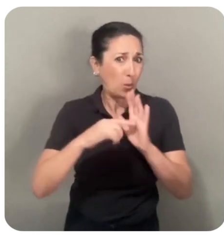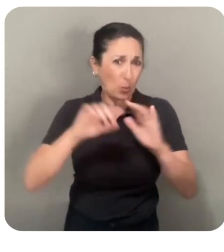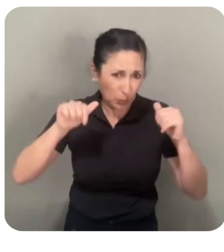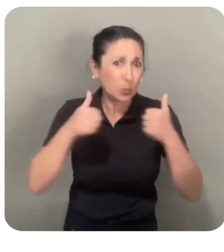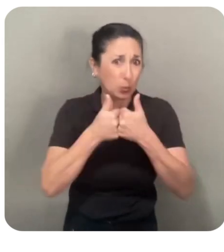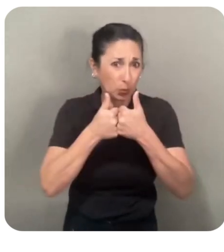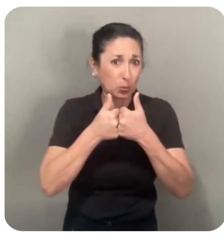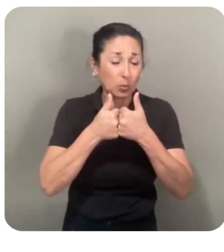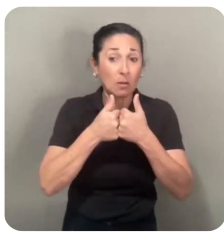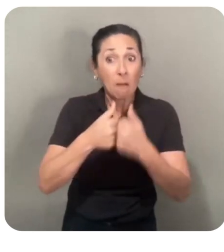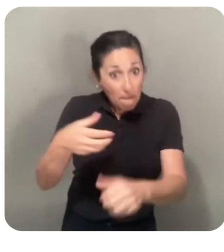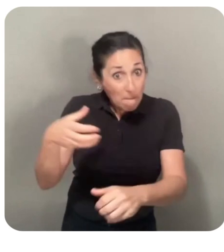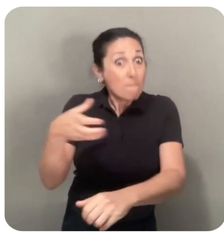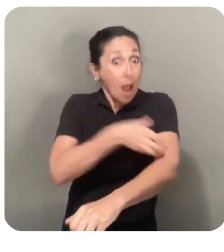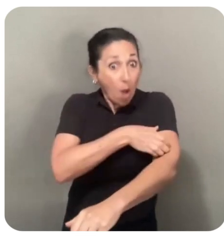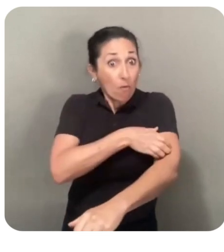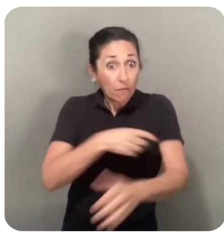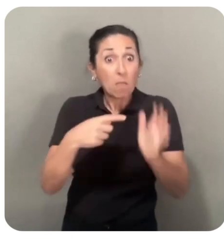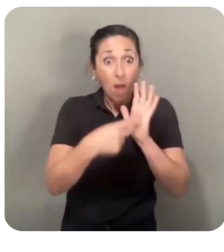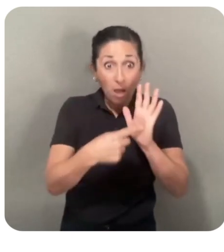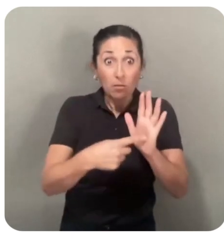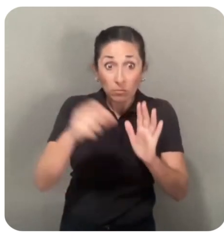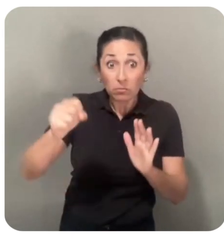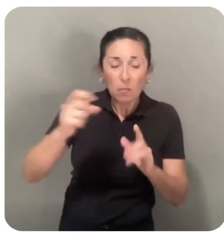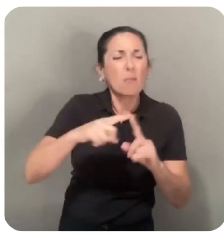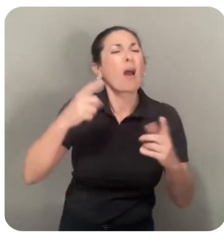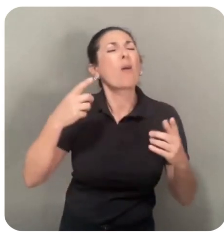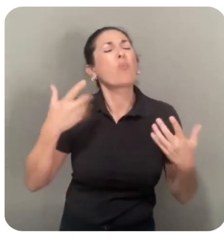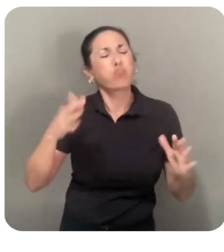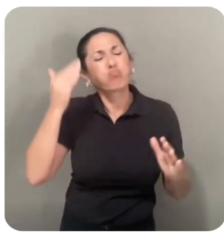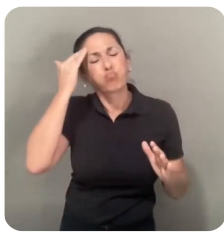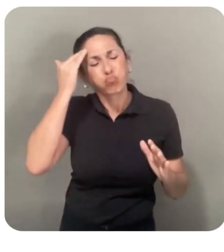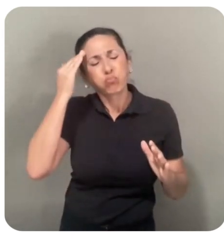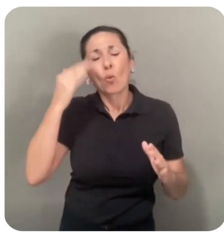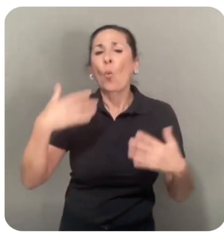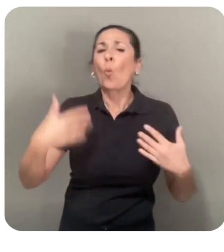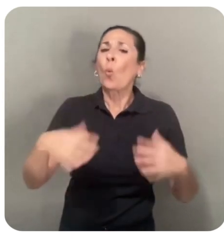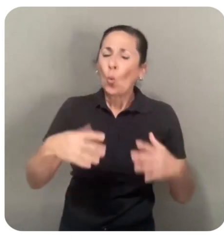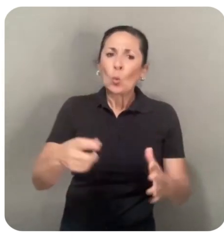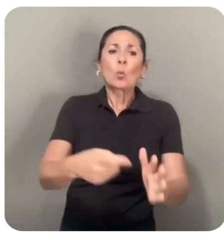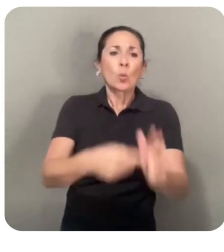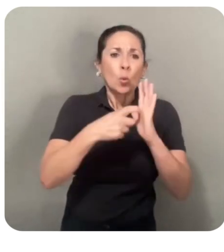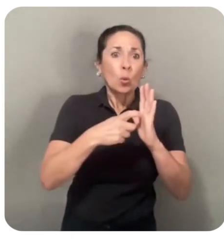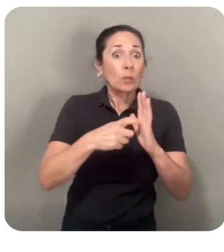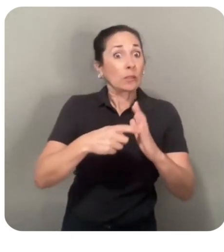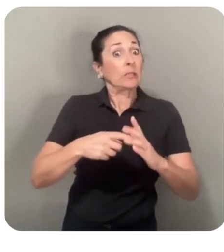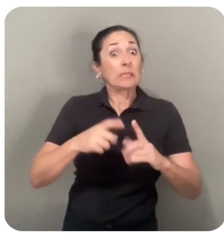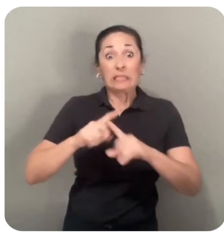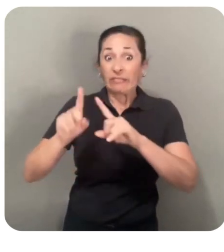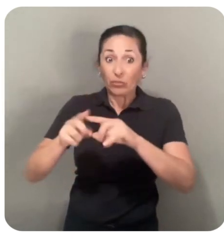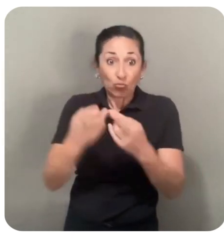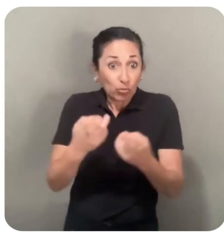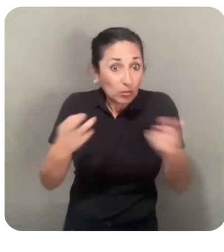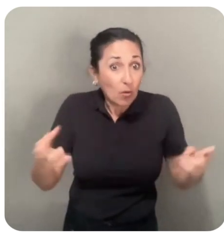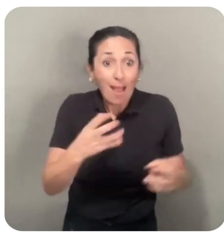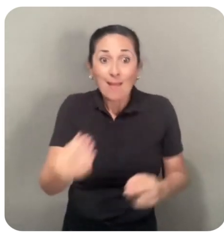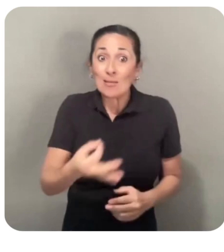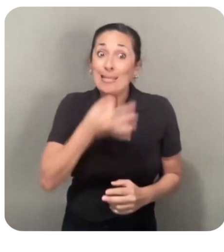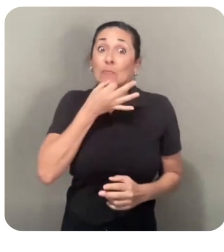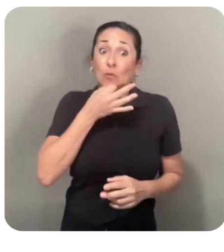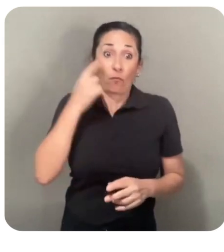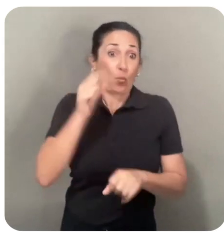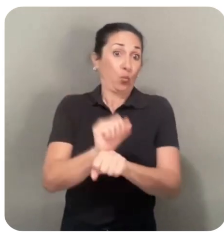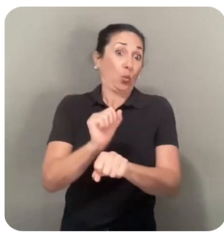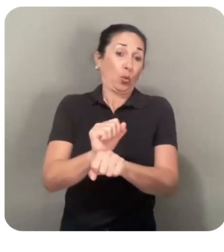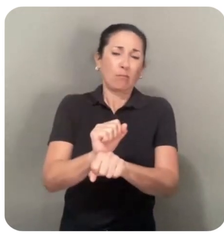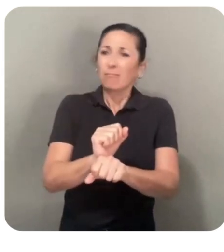it's an incredibly powerful model, we recognize that it requires significant compute resources and expertise to work with. And